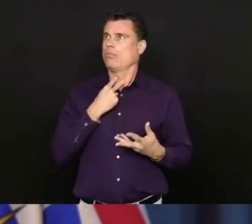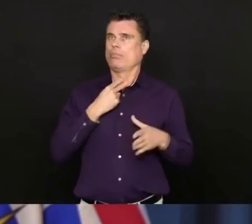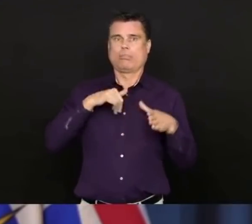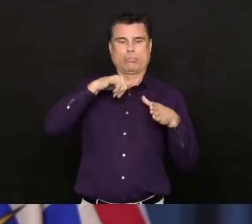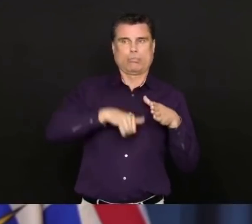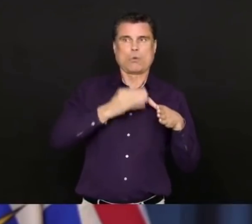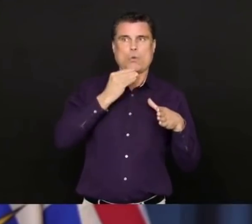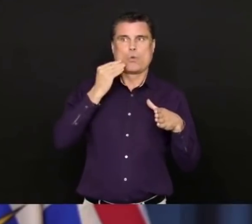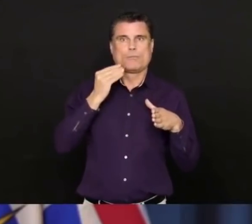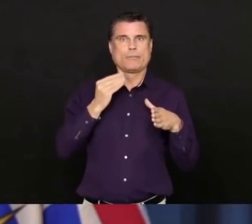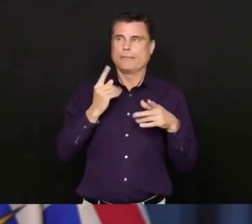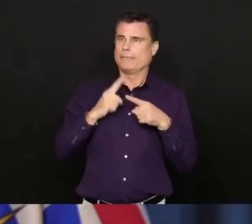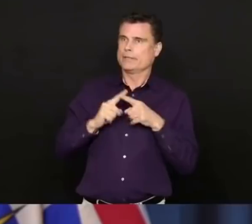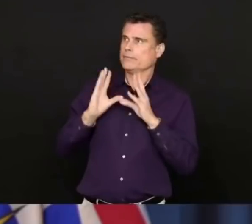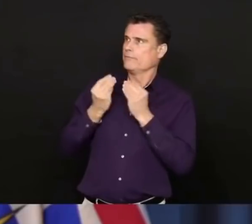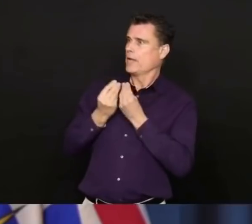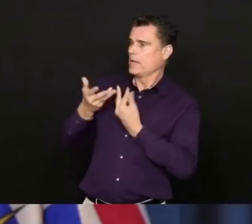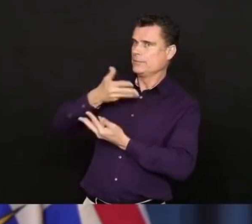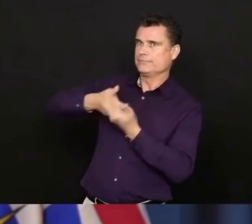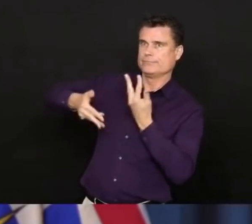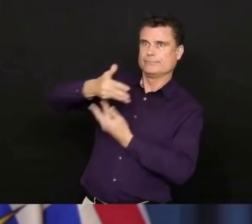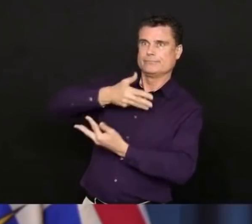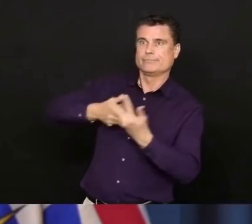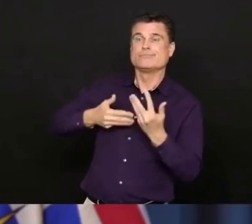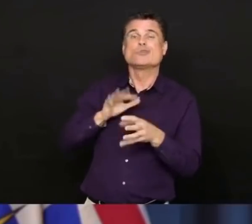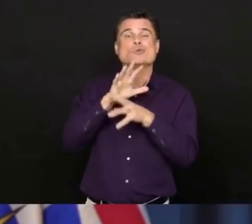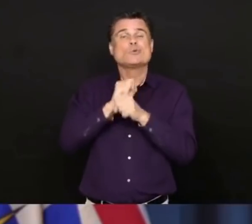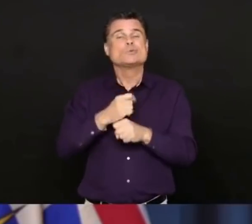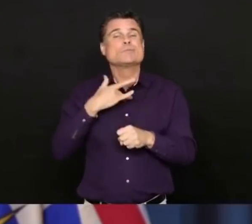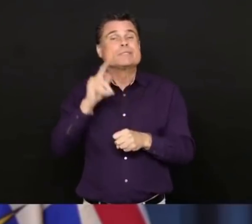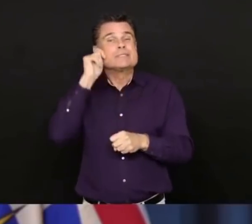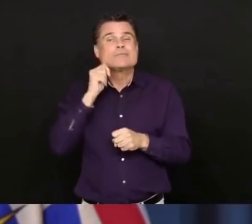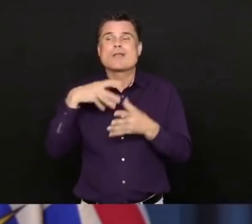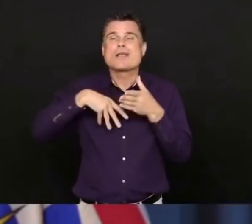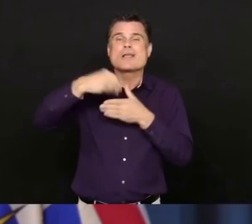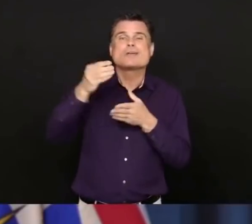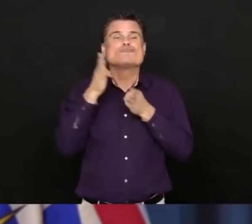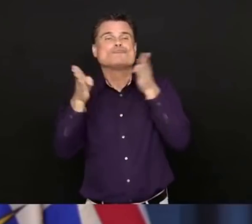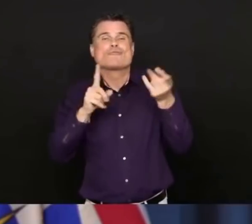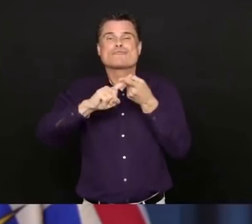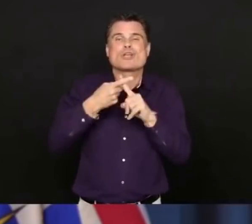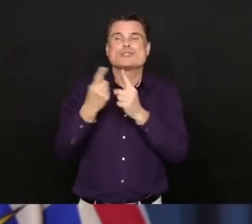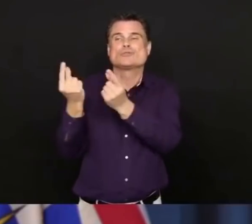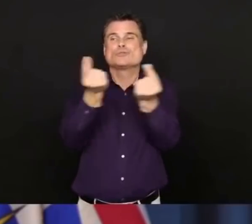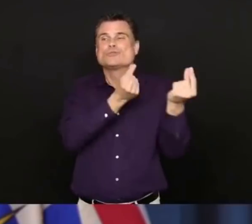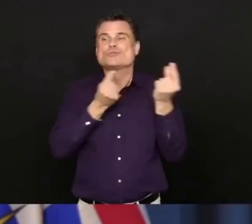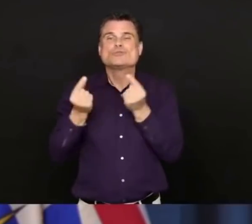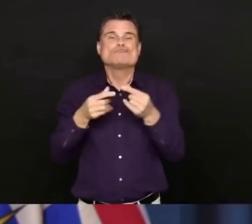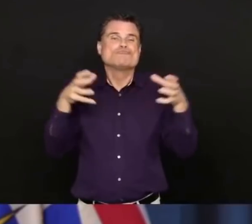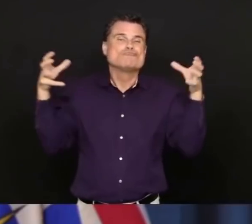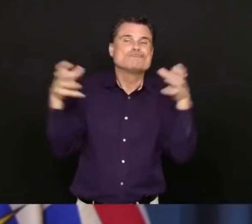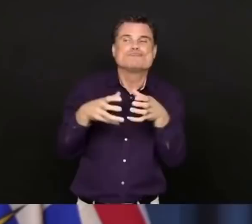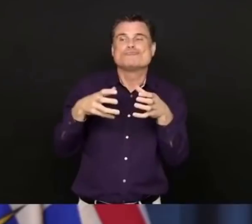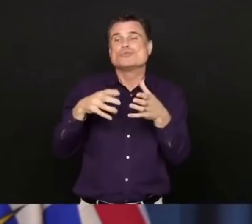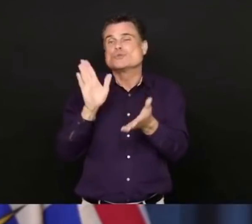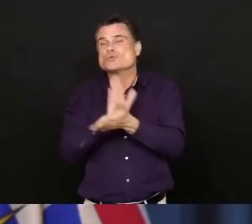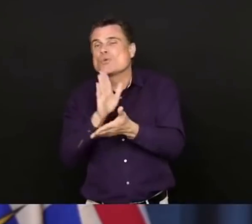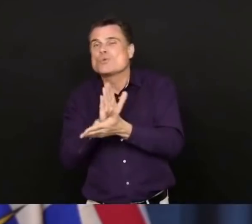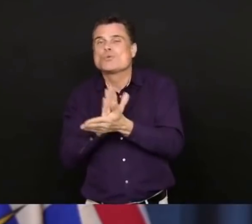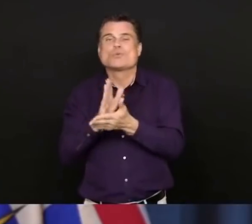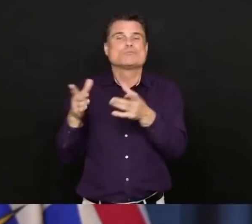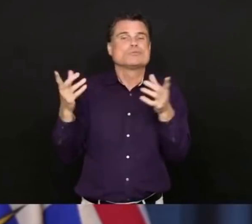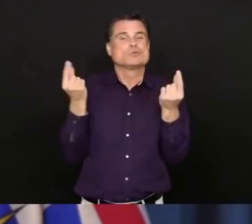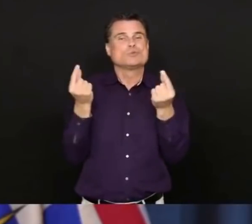particular to be stuck home with your families maybe, to not have those social interactions that you're used to having with your friends at